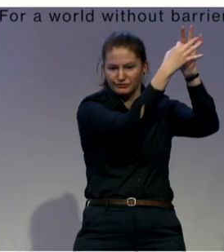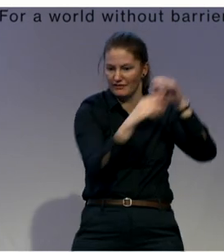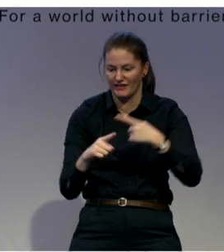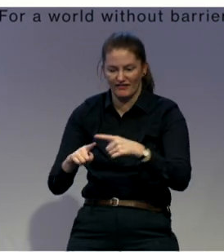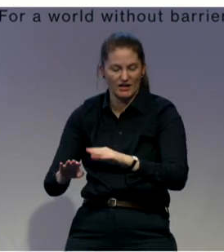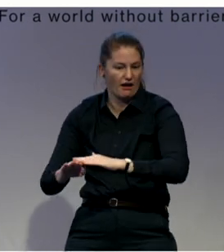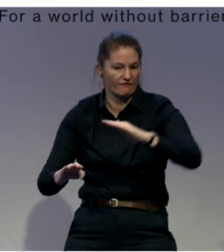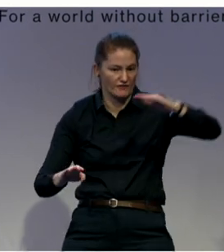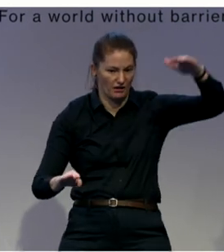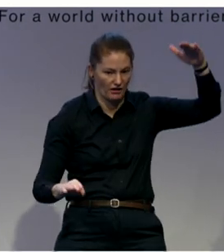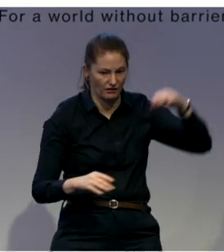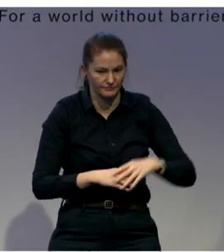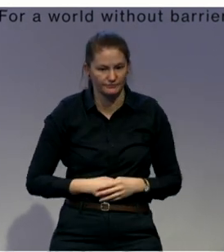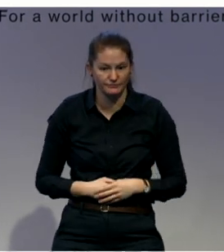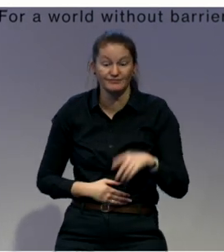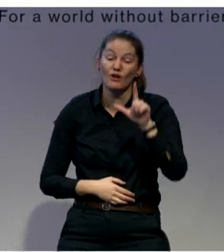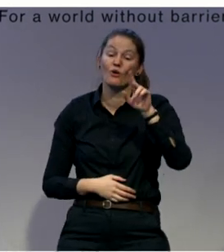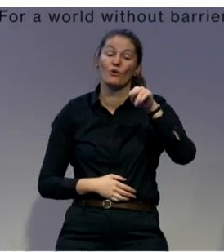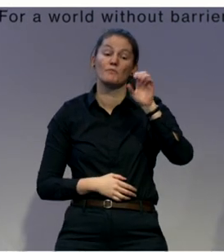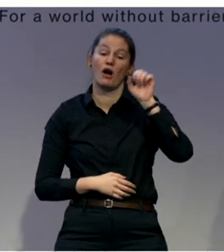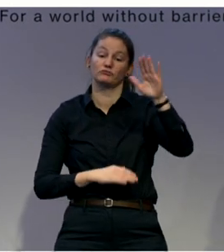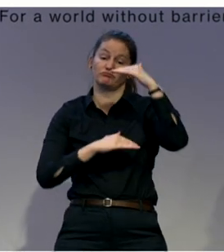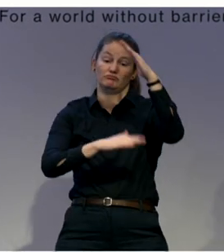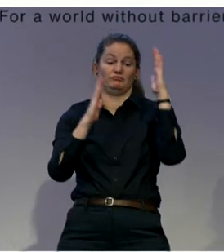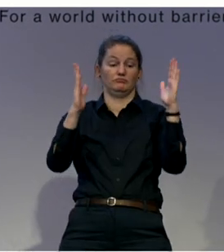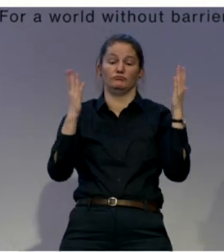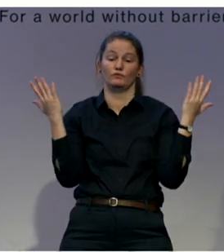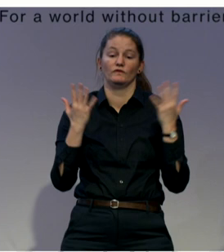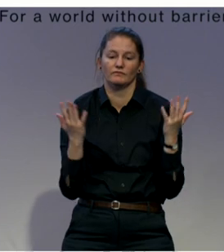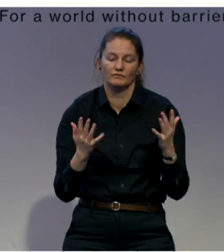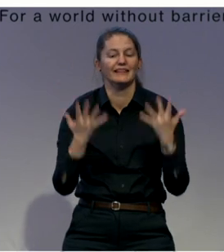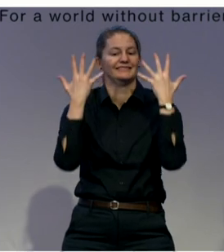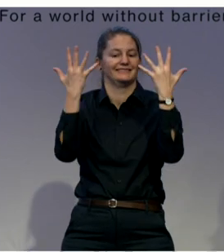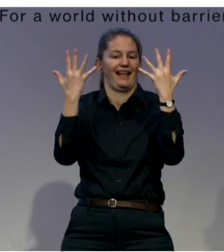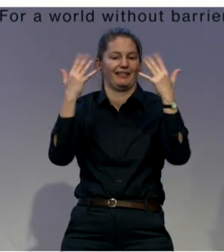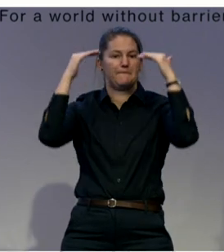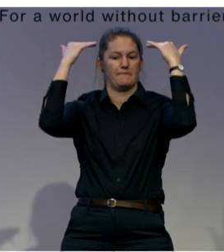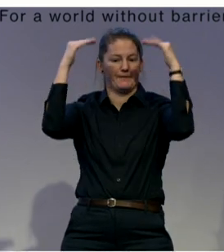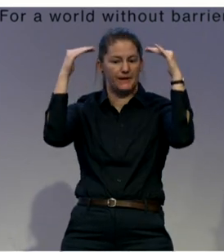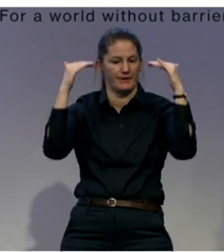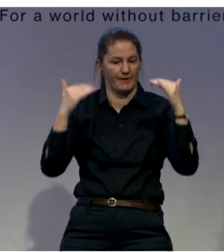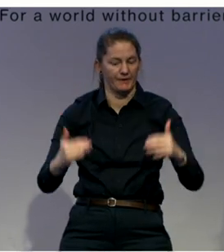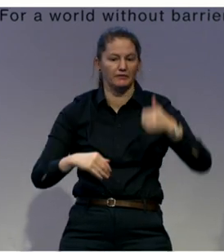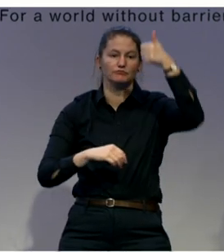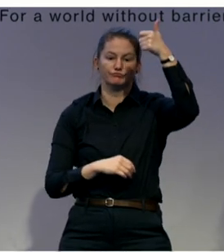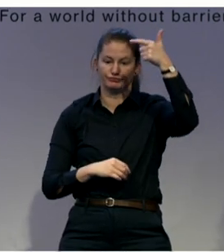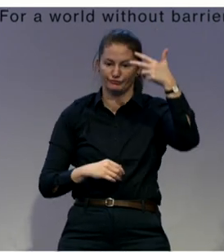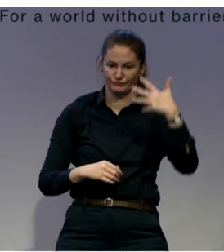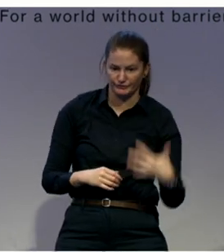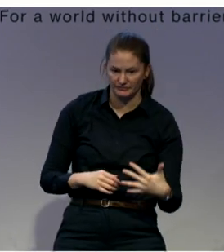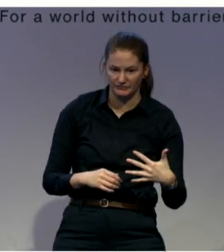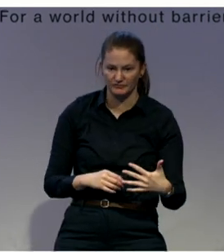different countries. The process is not linear, so these are not just steps but equally important